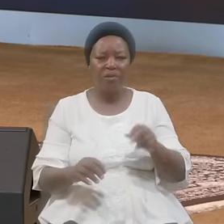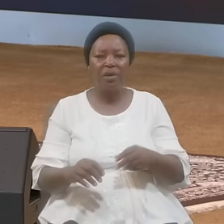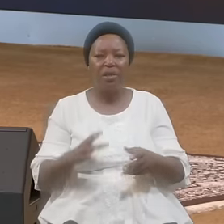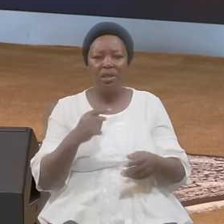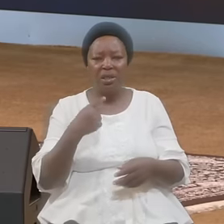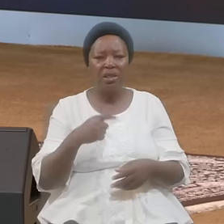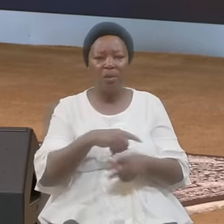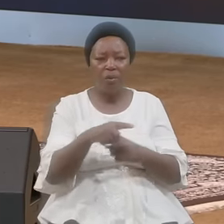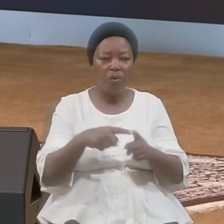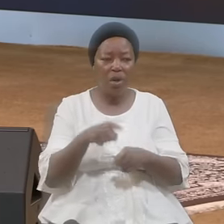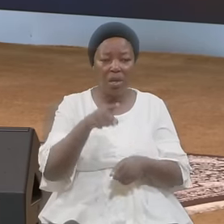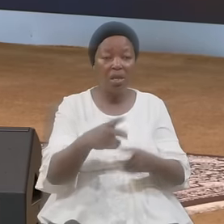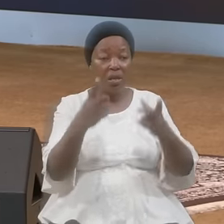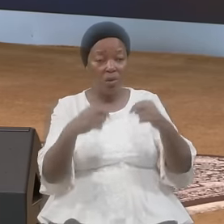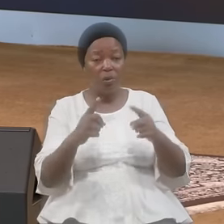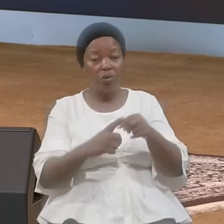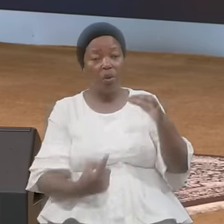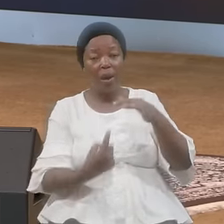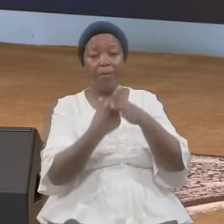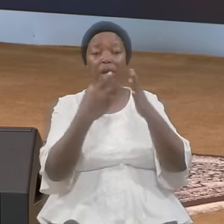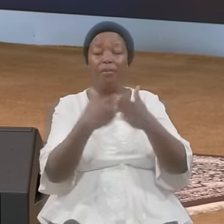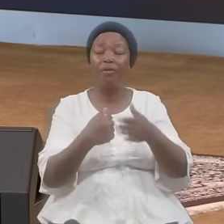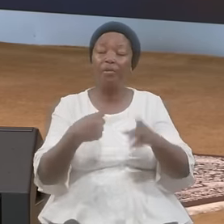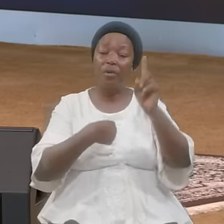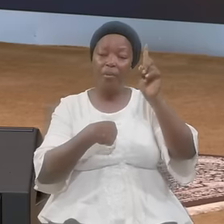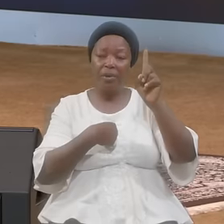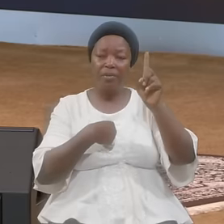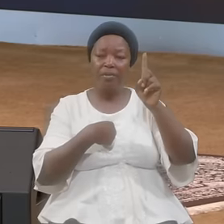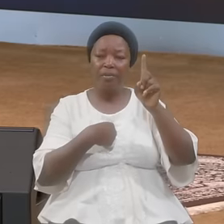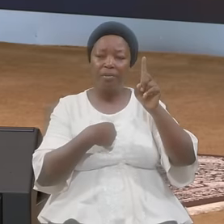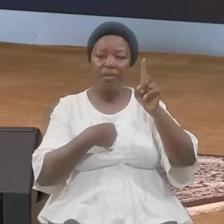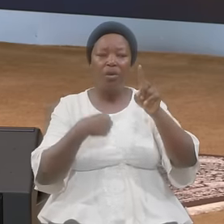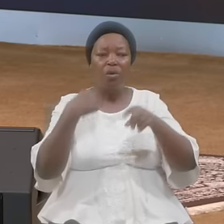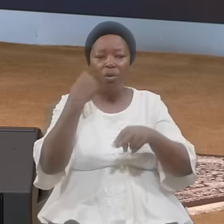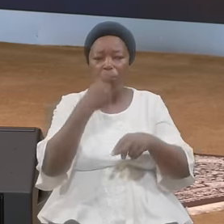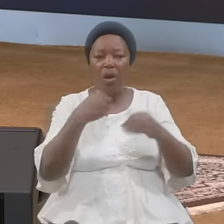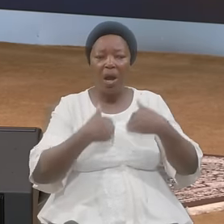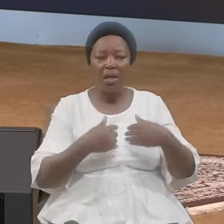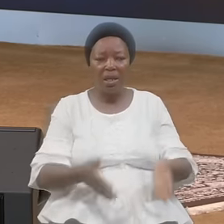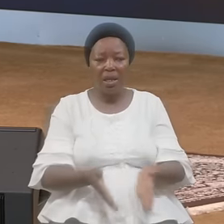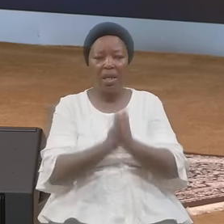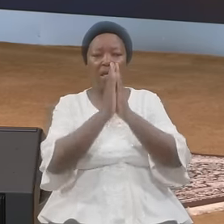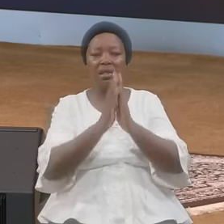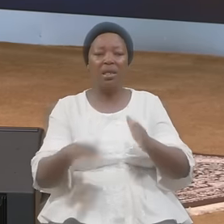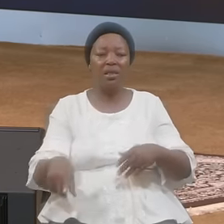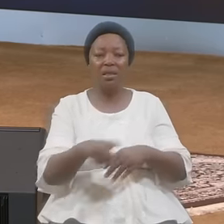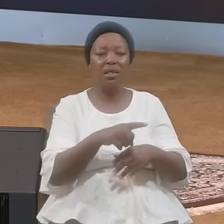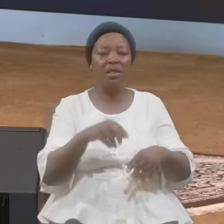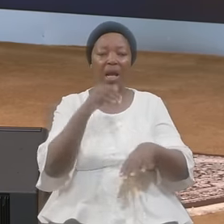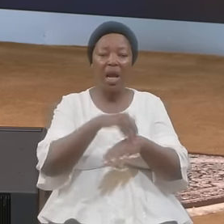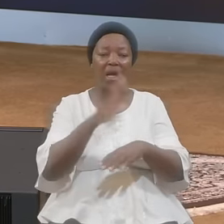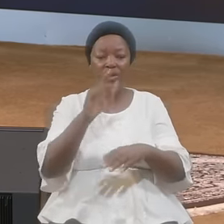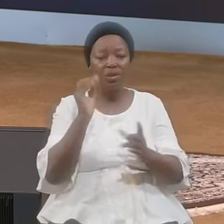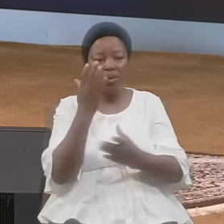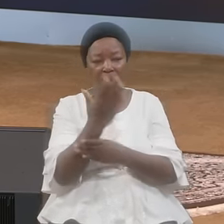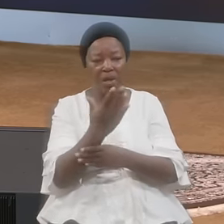Ye Come To Appear Before Me Who Has Required This At Your Hand